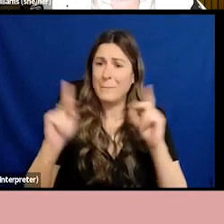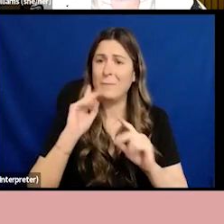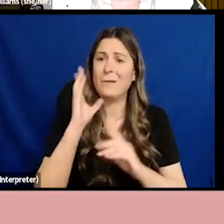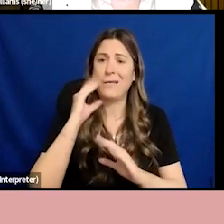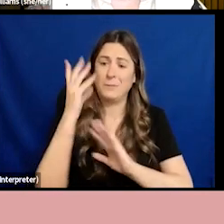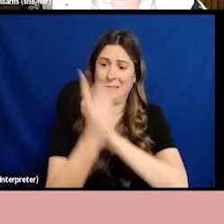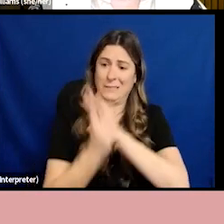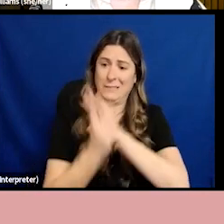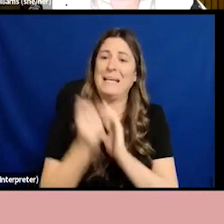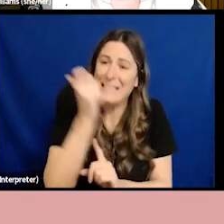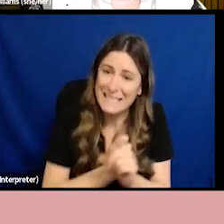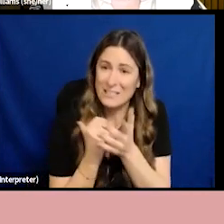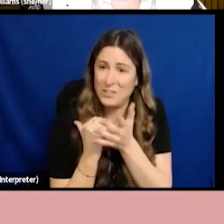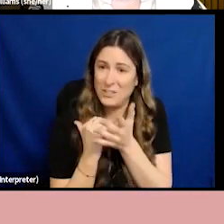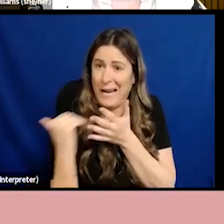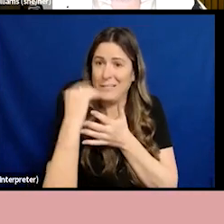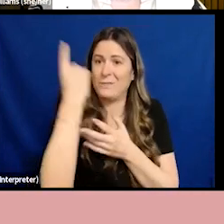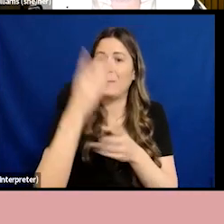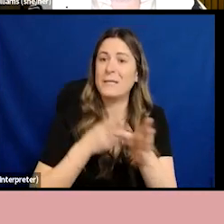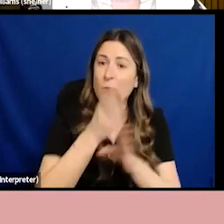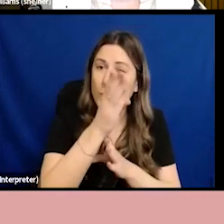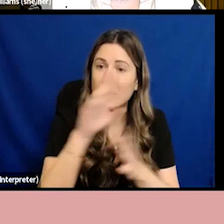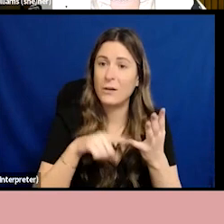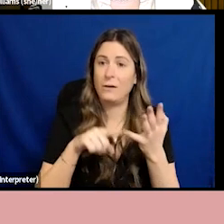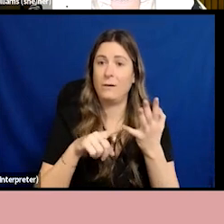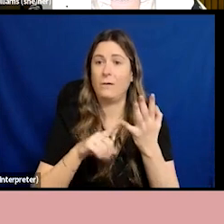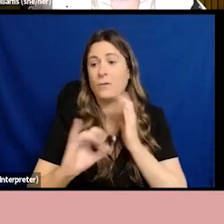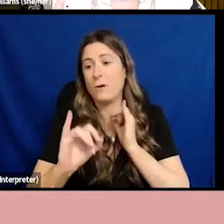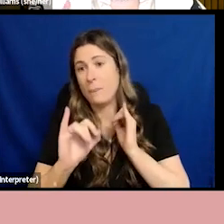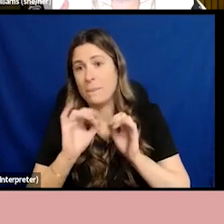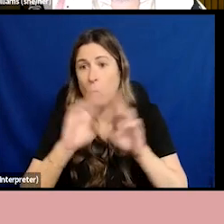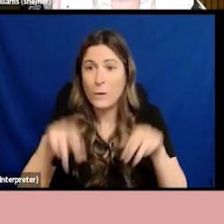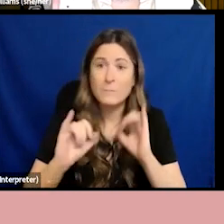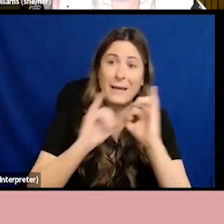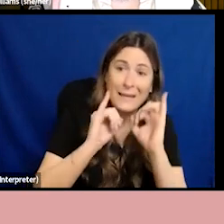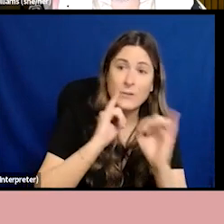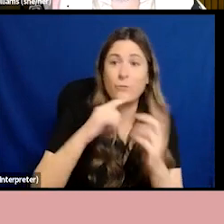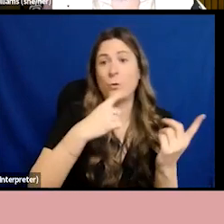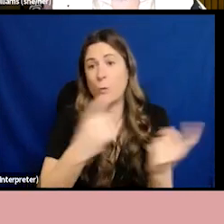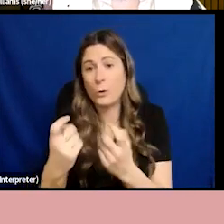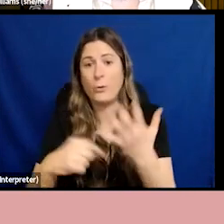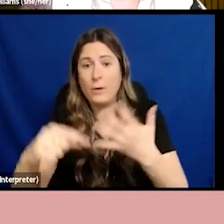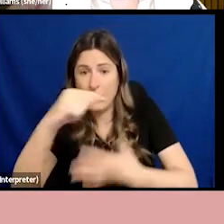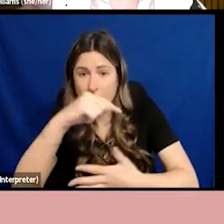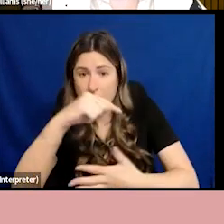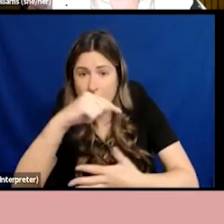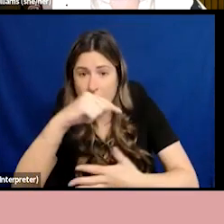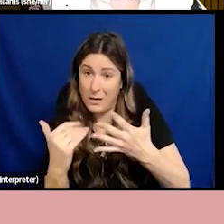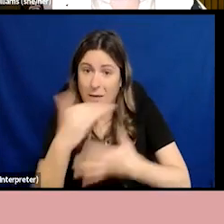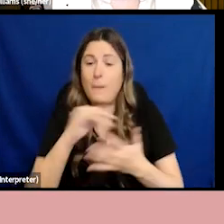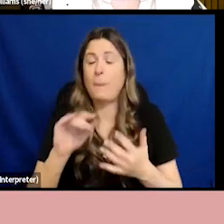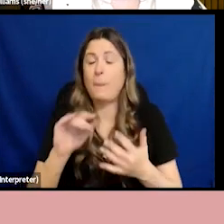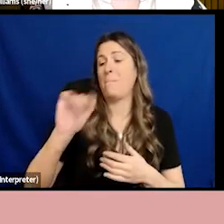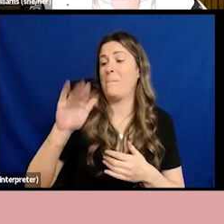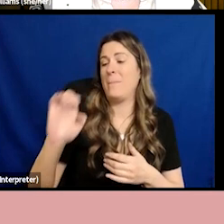it begins. From networks to recruitment and then the workforce it's there. BAME, the government loves saying BAME. BAME